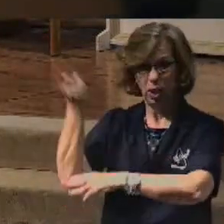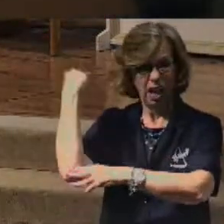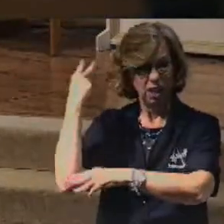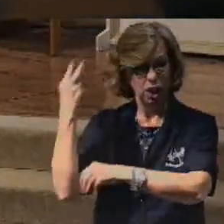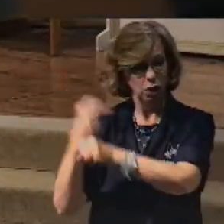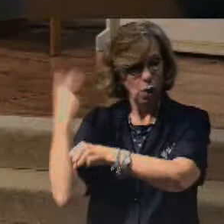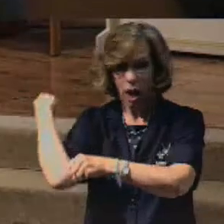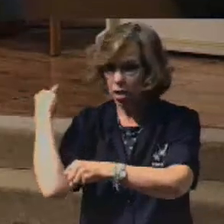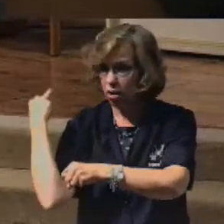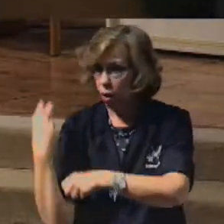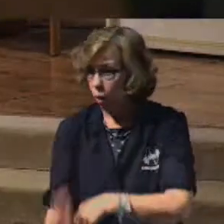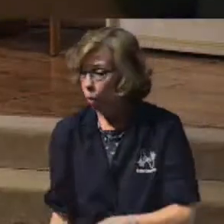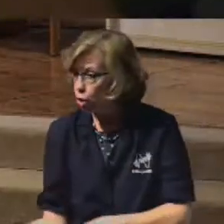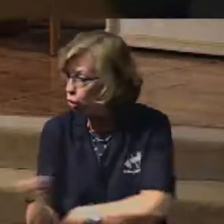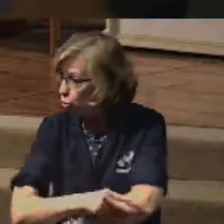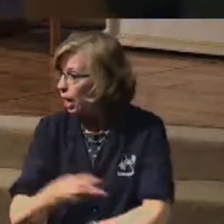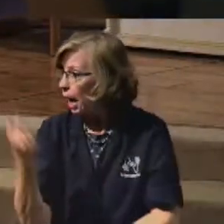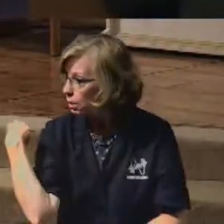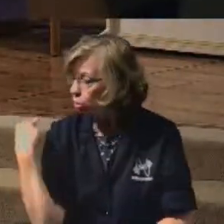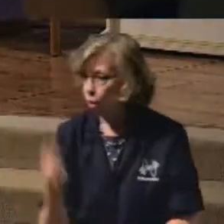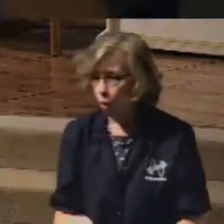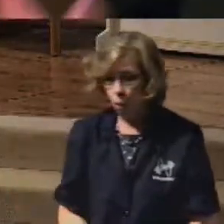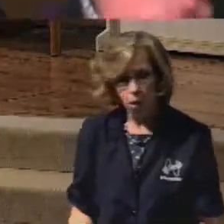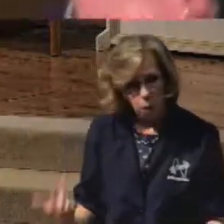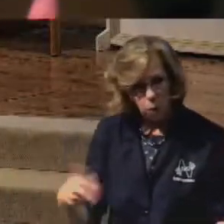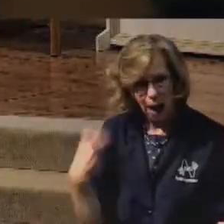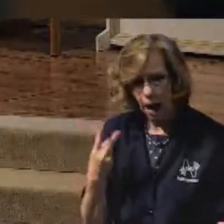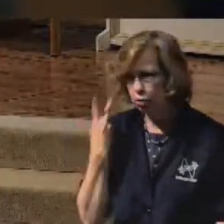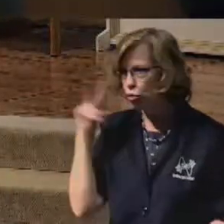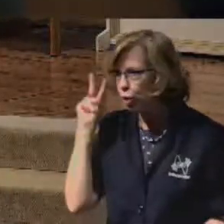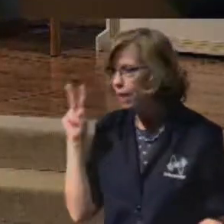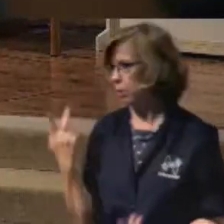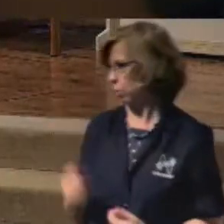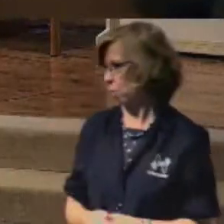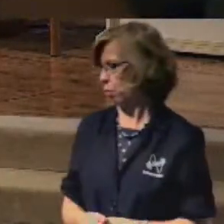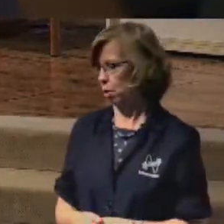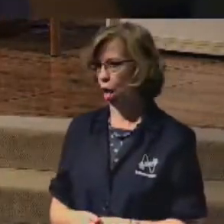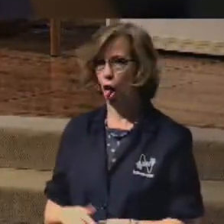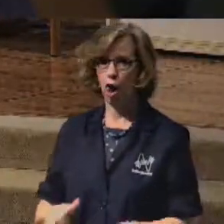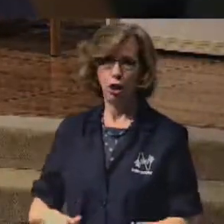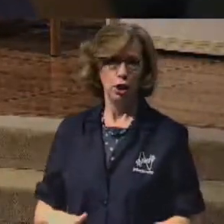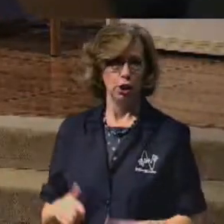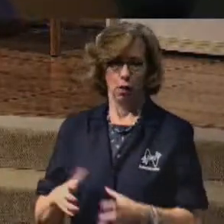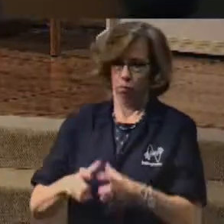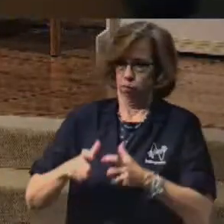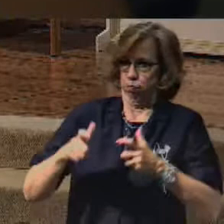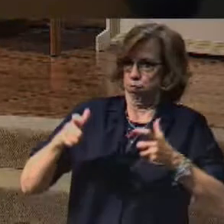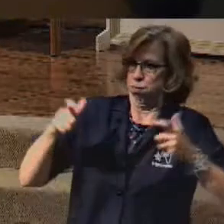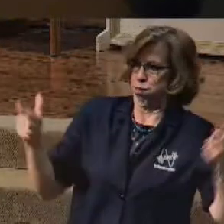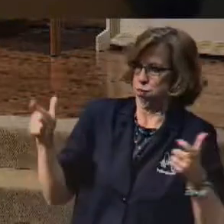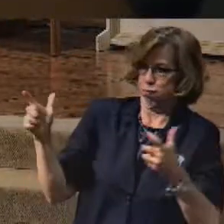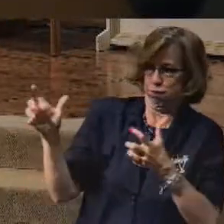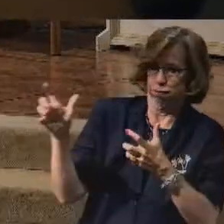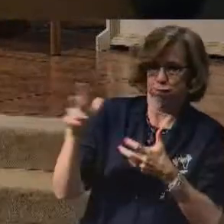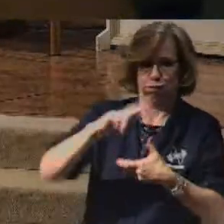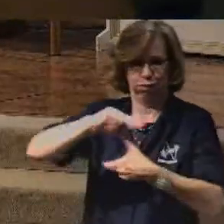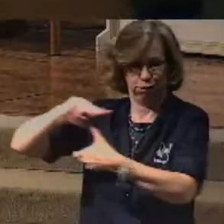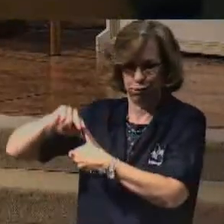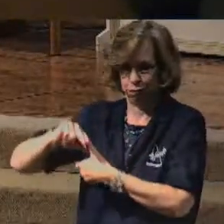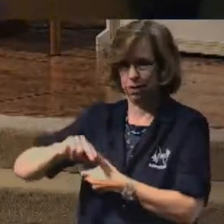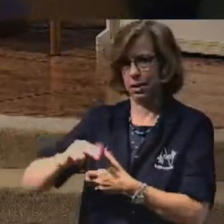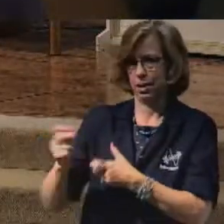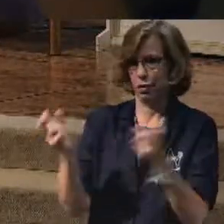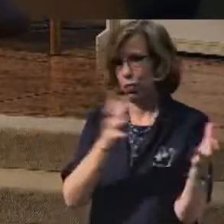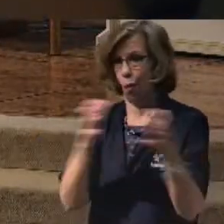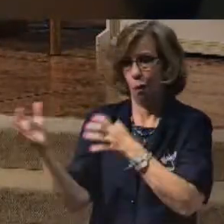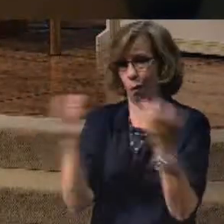still raining. It hasn't moved, seemingly. It's such a large storm, going at two or three miles per hour, movement